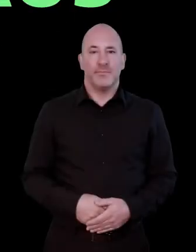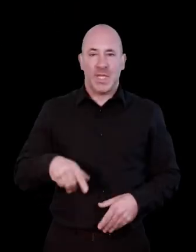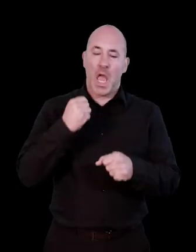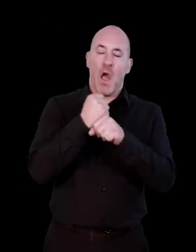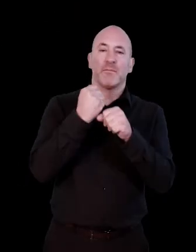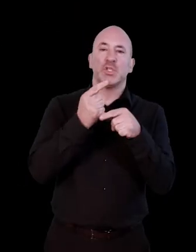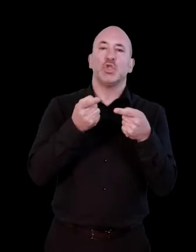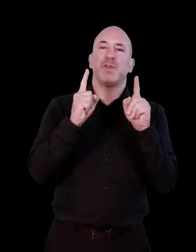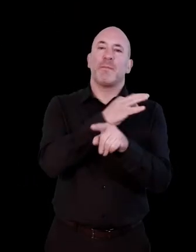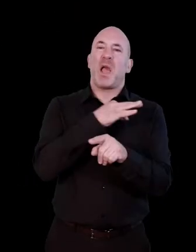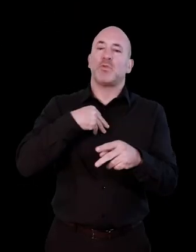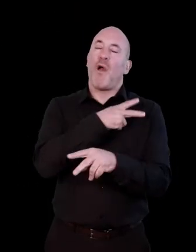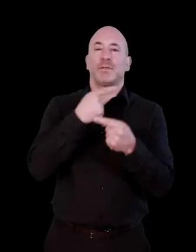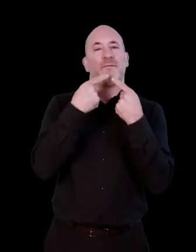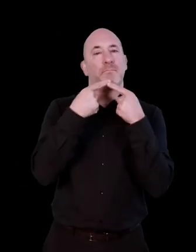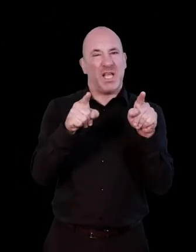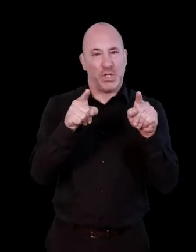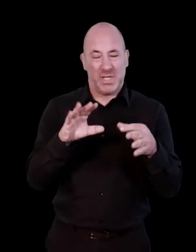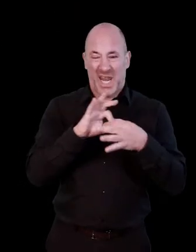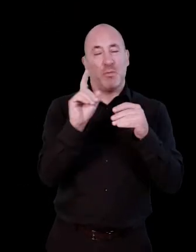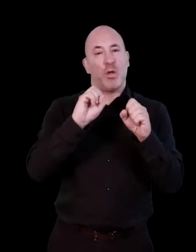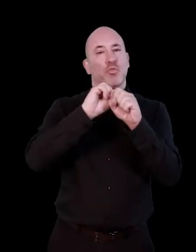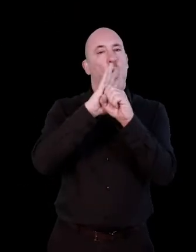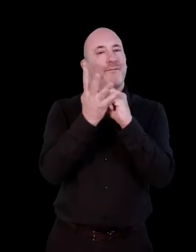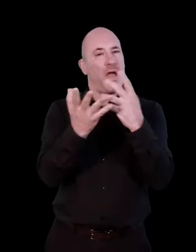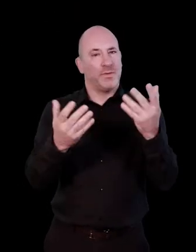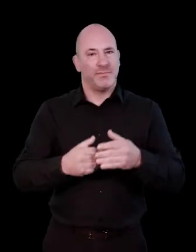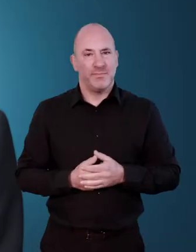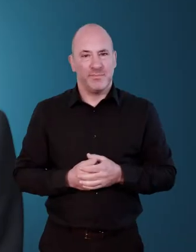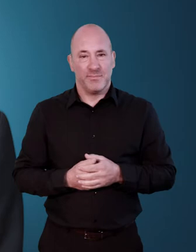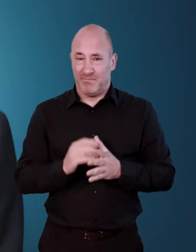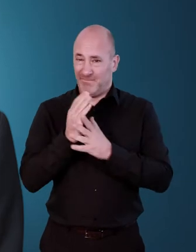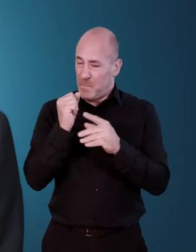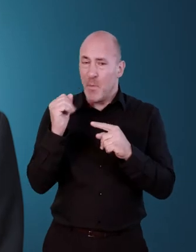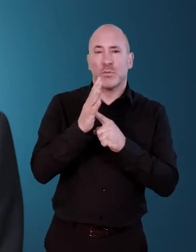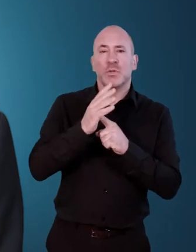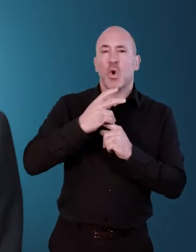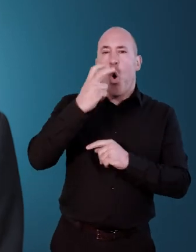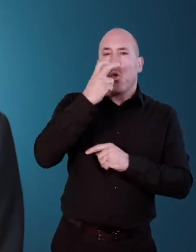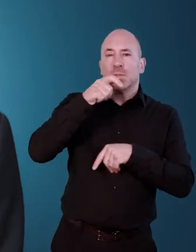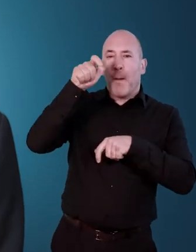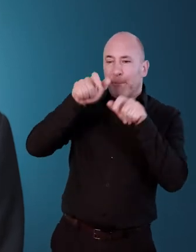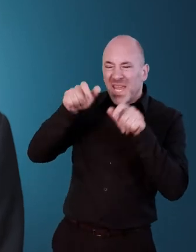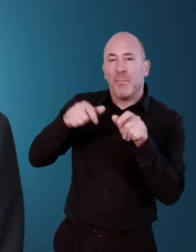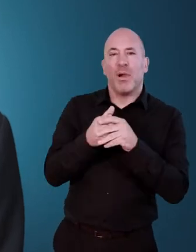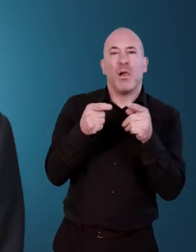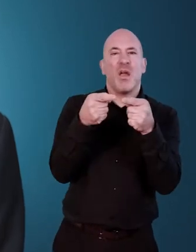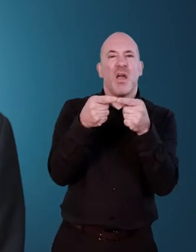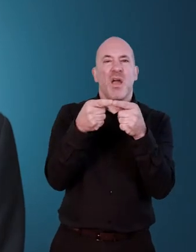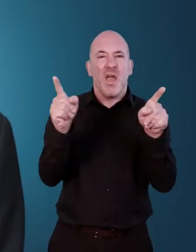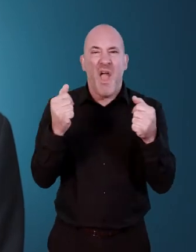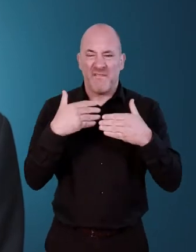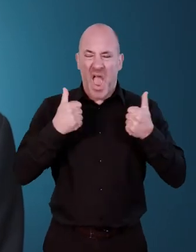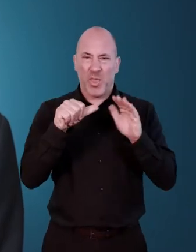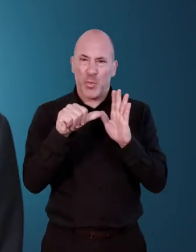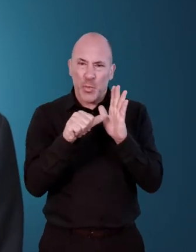This is a message from the government's Chief Medical Officer about coronavirus. It's important we all protect older people and those